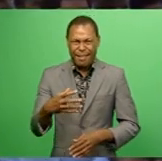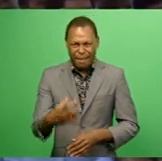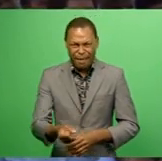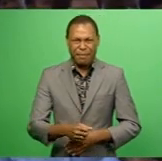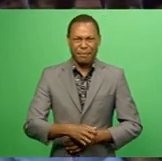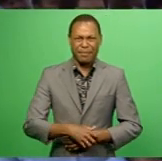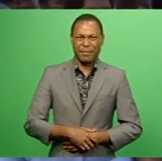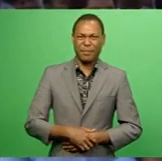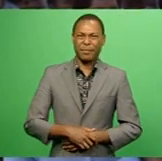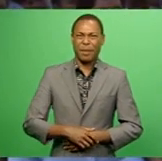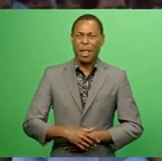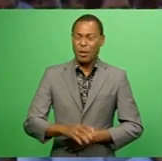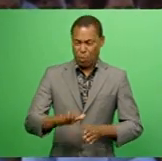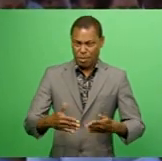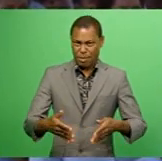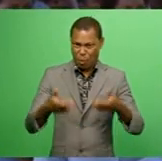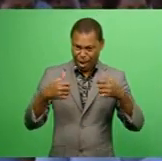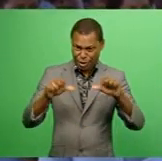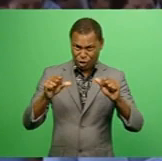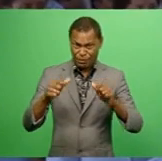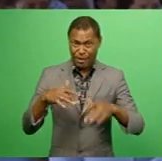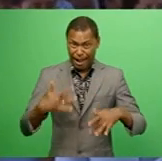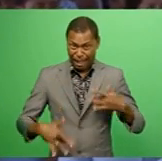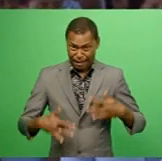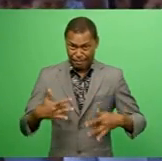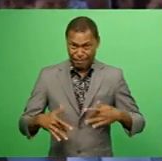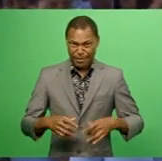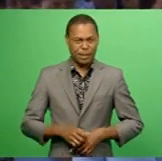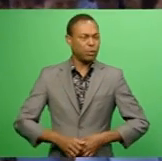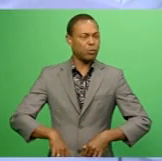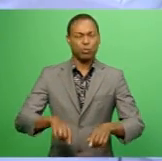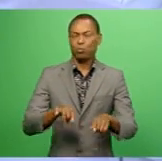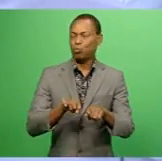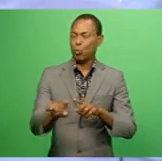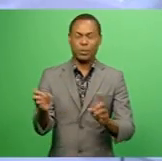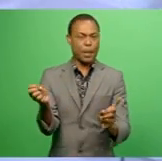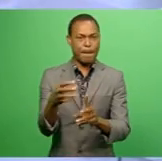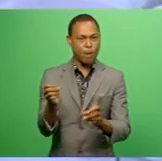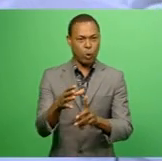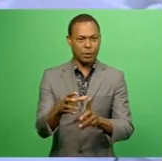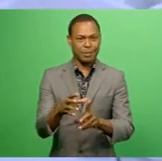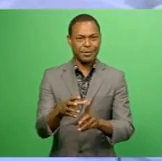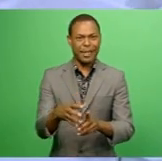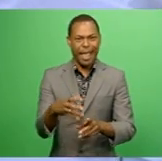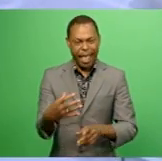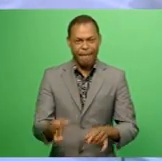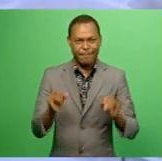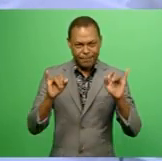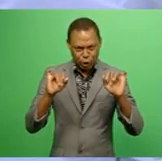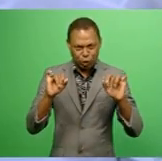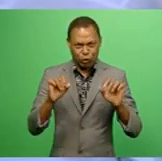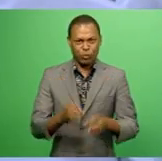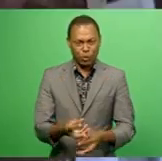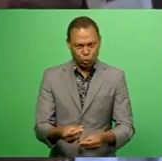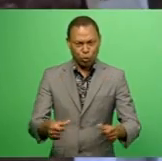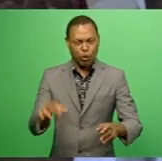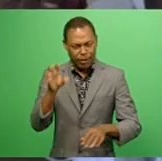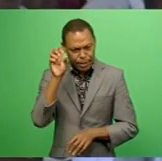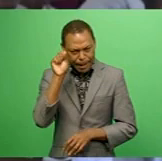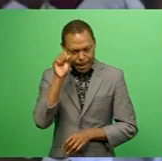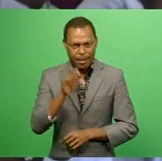that they can achieve in life. And I think that's important that we must, as a nation, remember